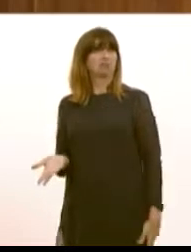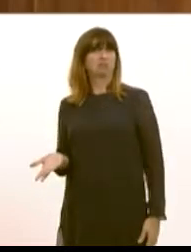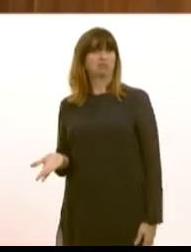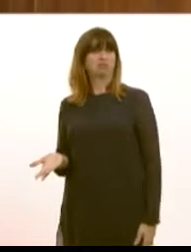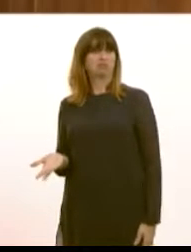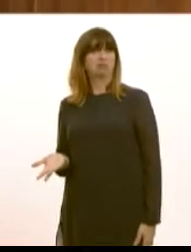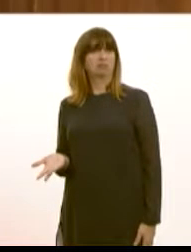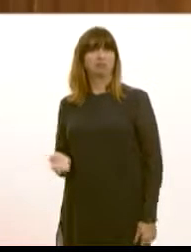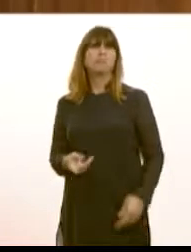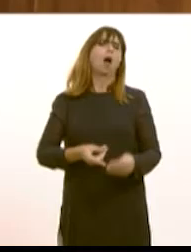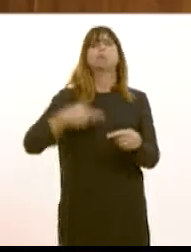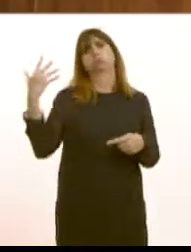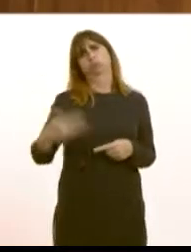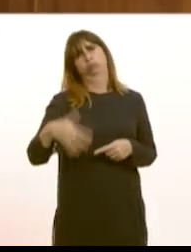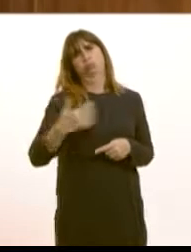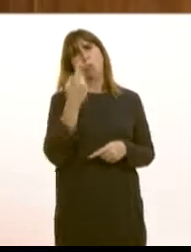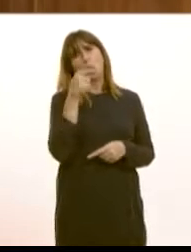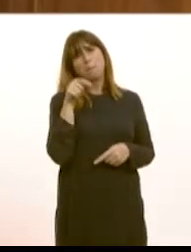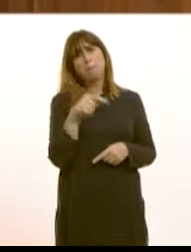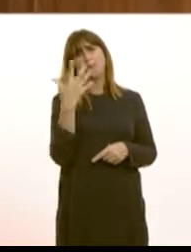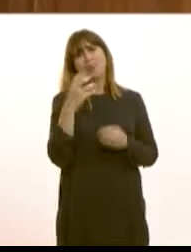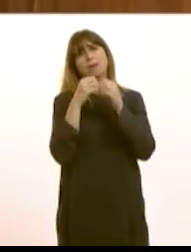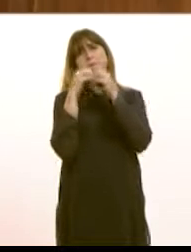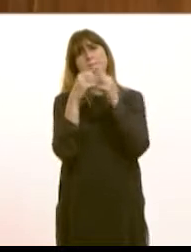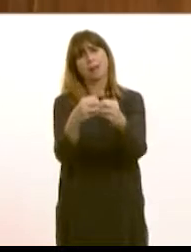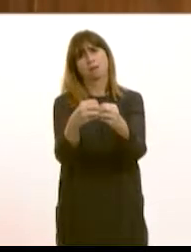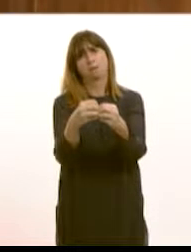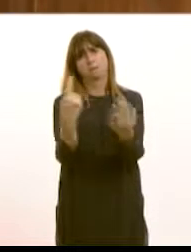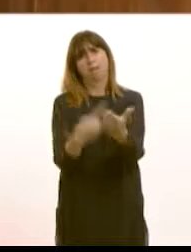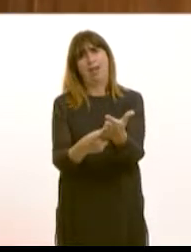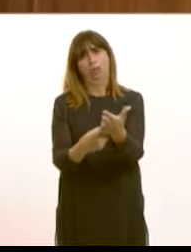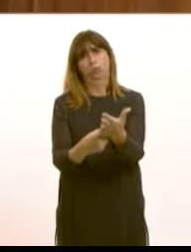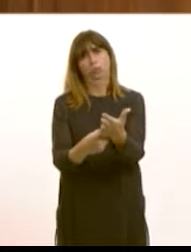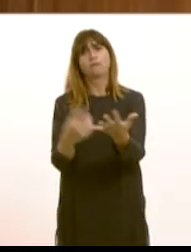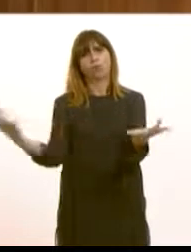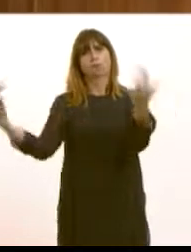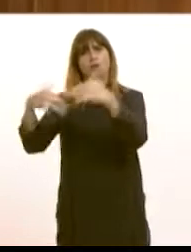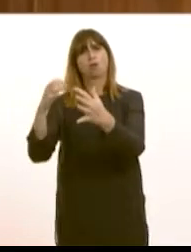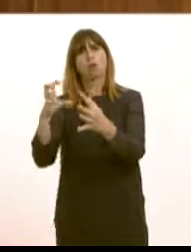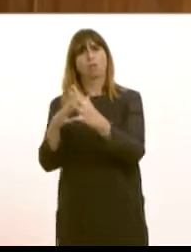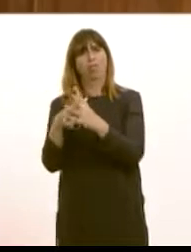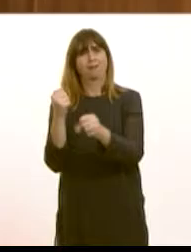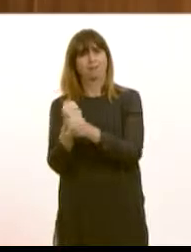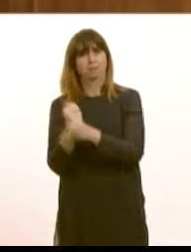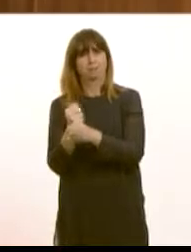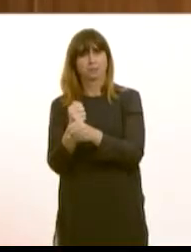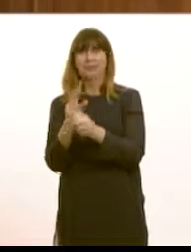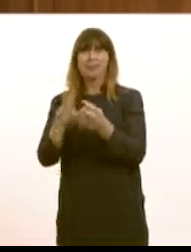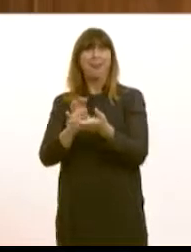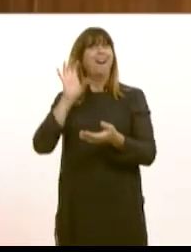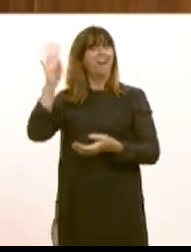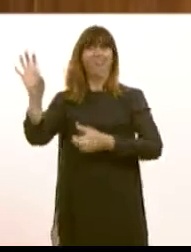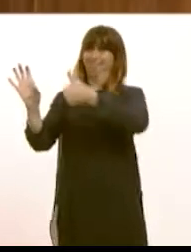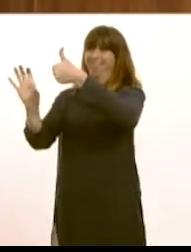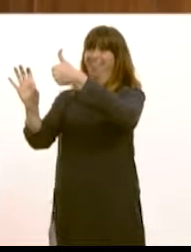Well, the cost involved is some £1.5 billion. At this moment in time, that is a cost that would mean that there will be no money to support major events for the